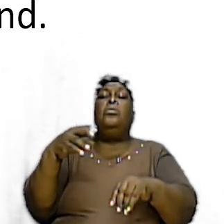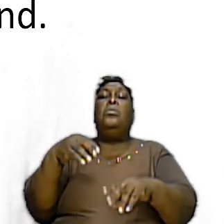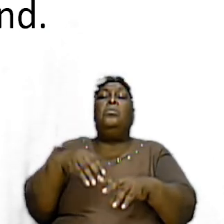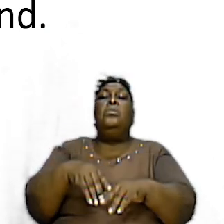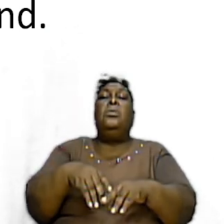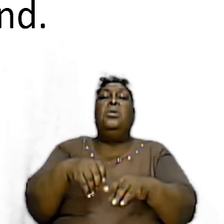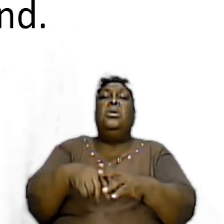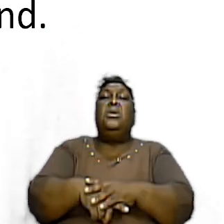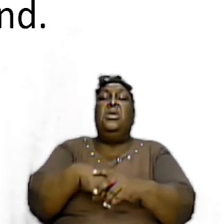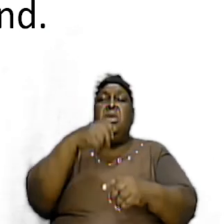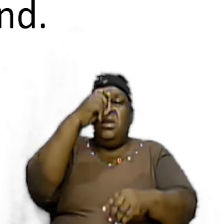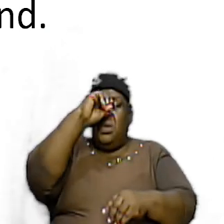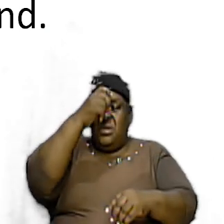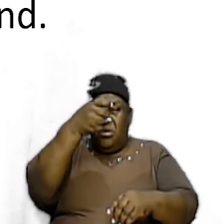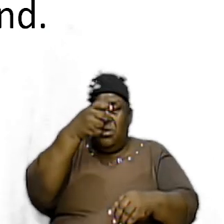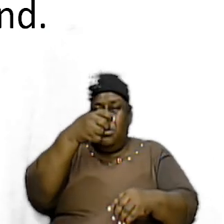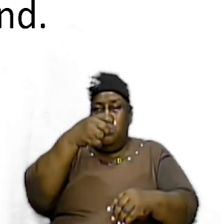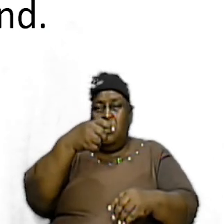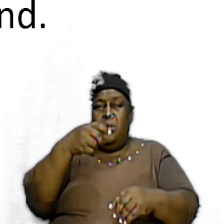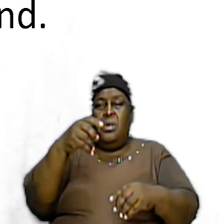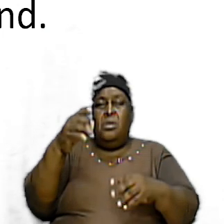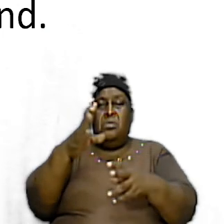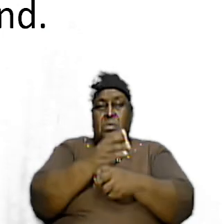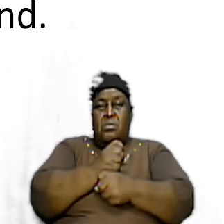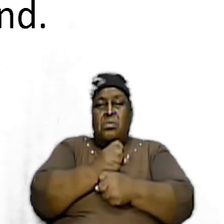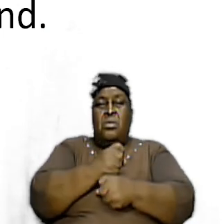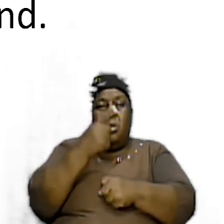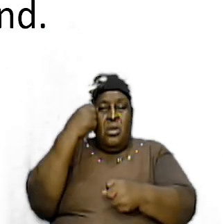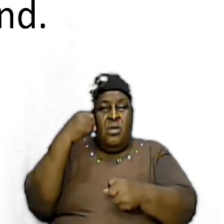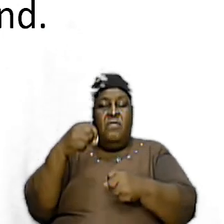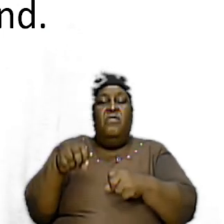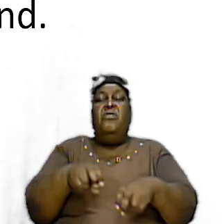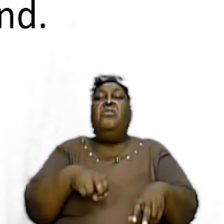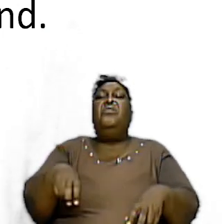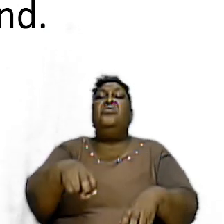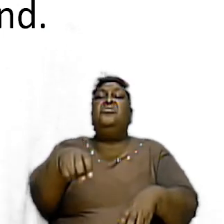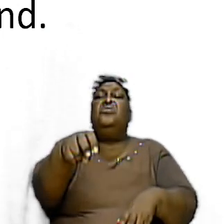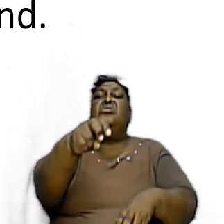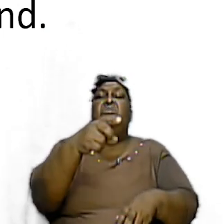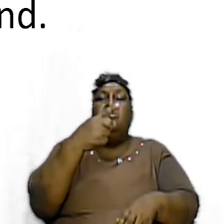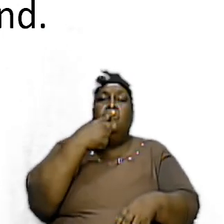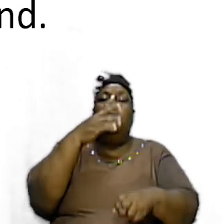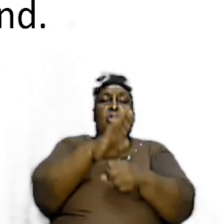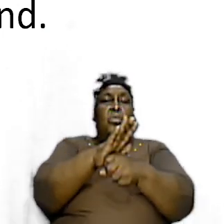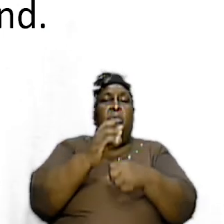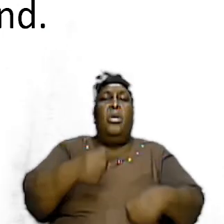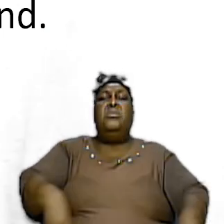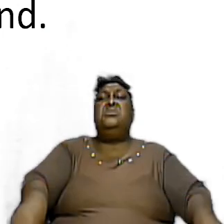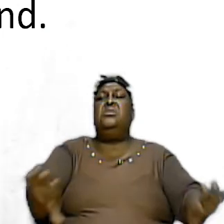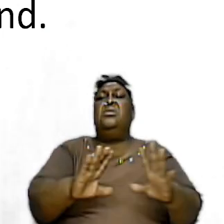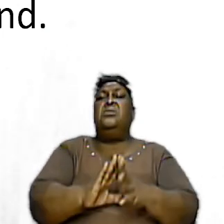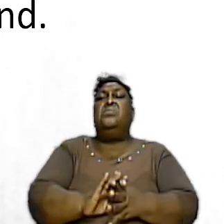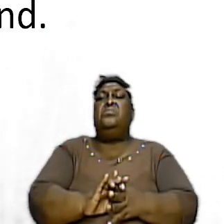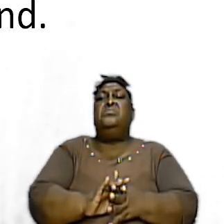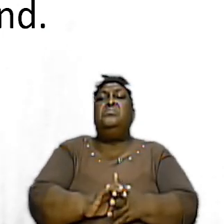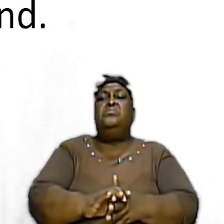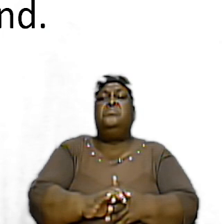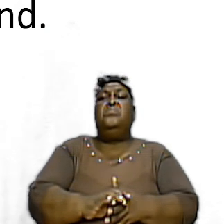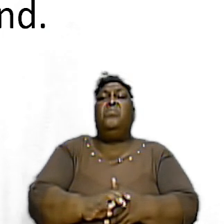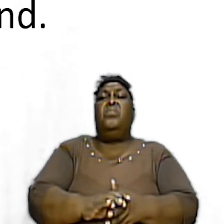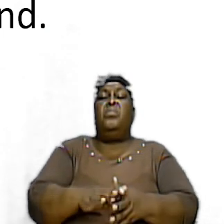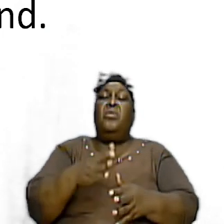and geared them for the journey to the promised land so they're